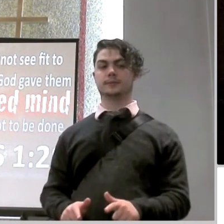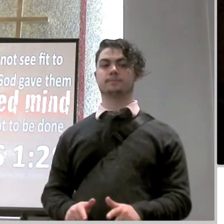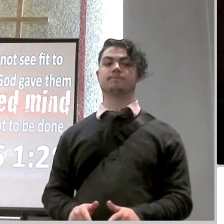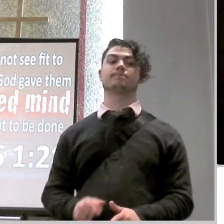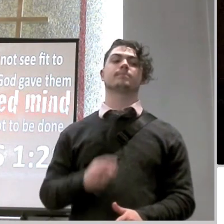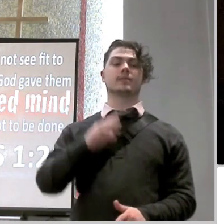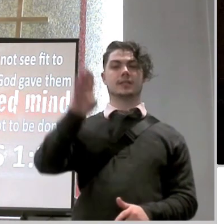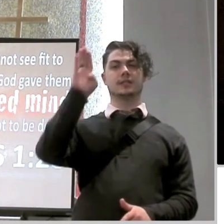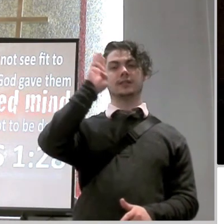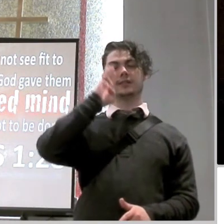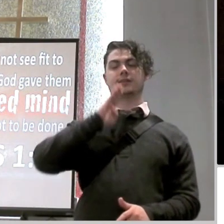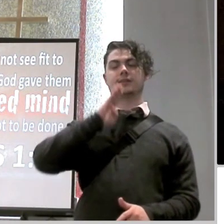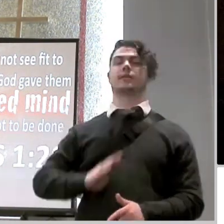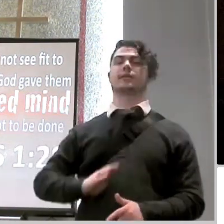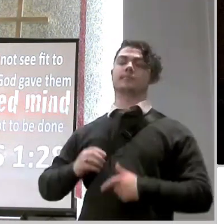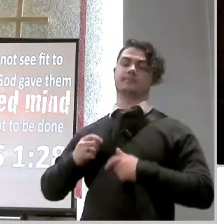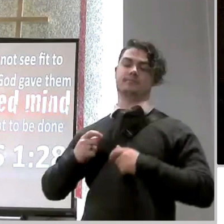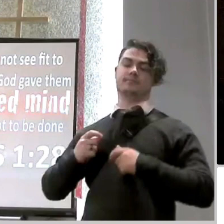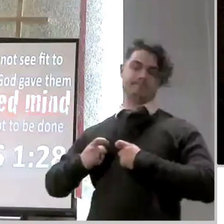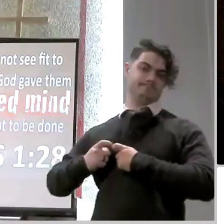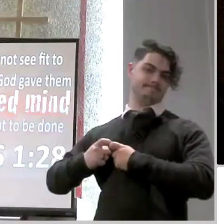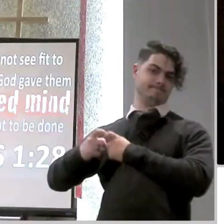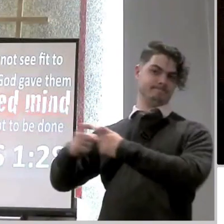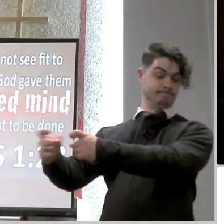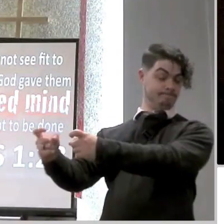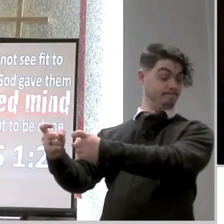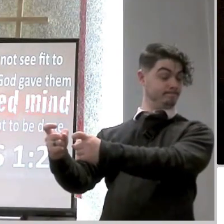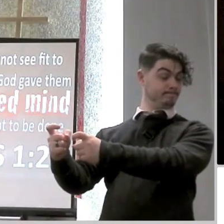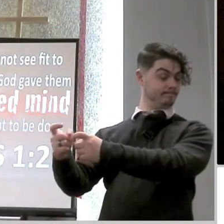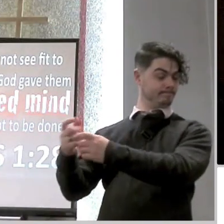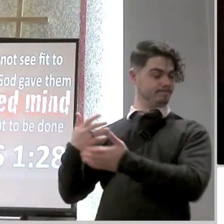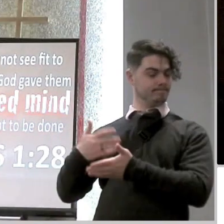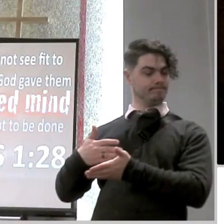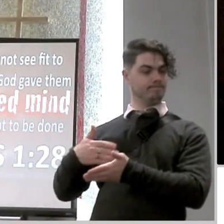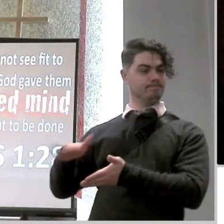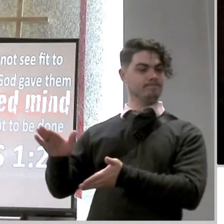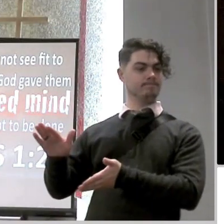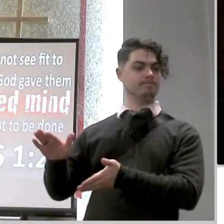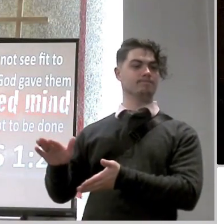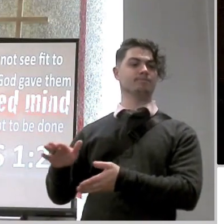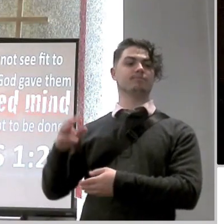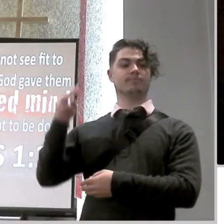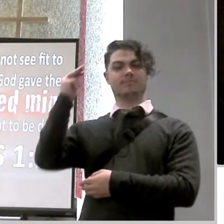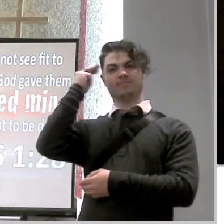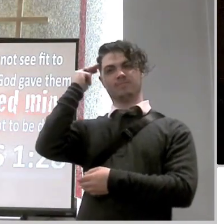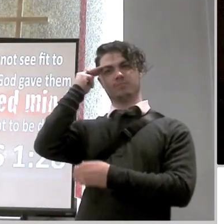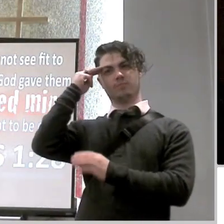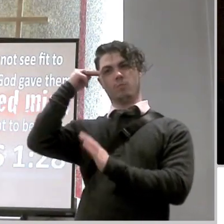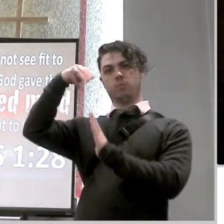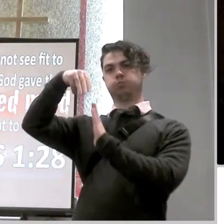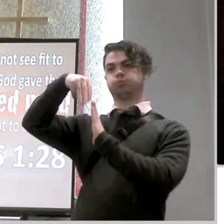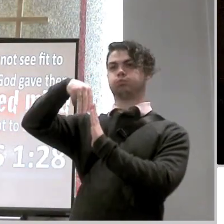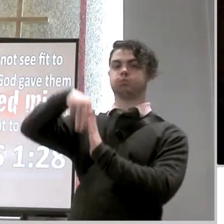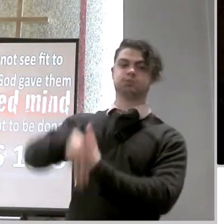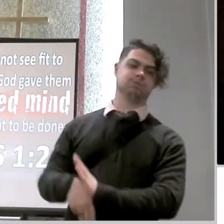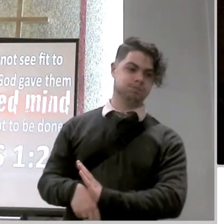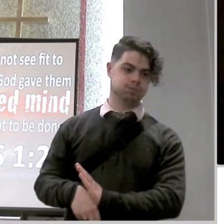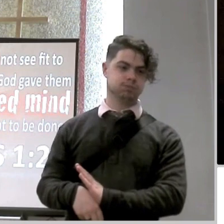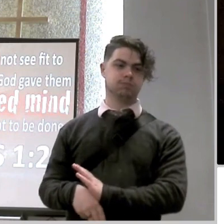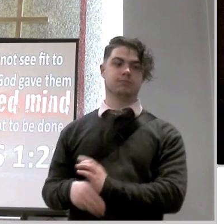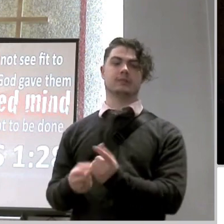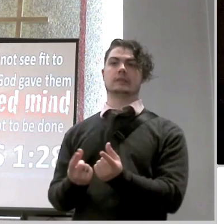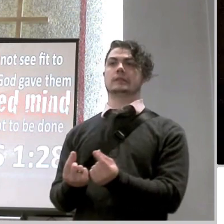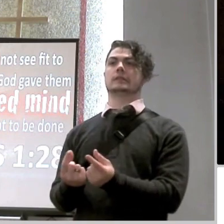acknowledge god god gave them up to a debased mind to do what ought not to be done you know